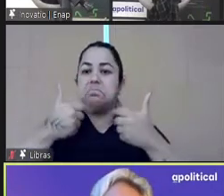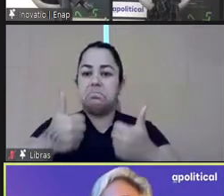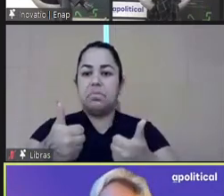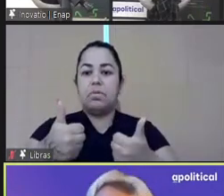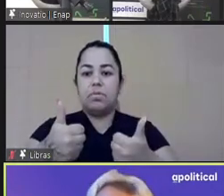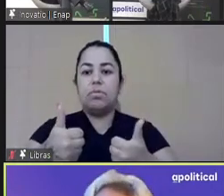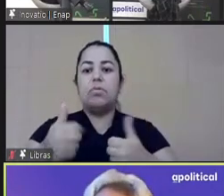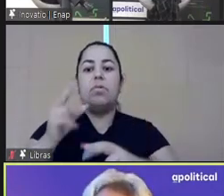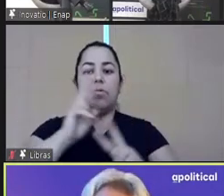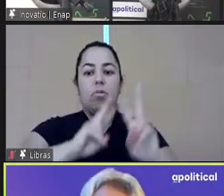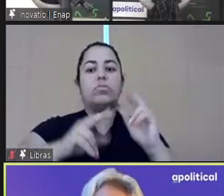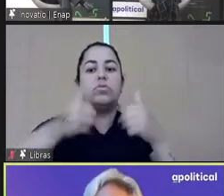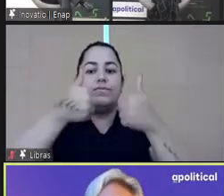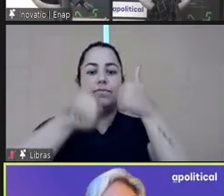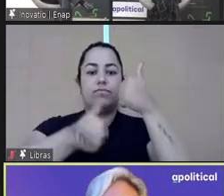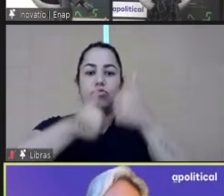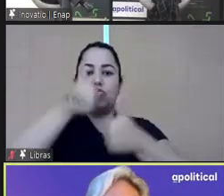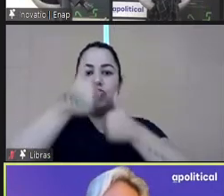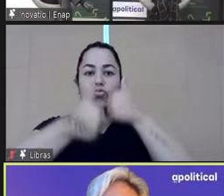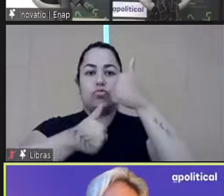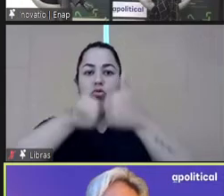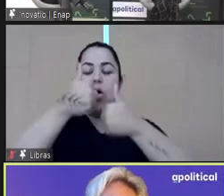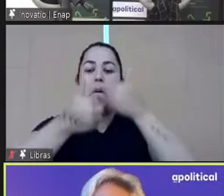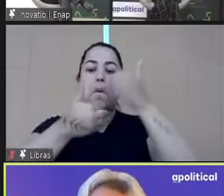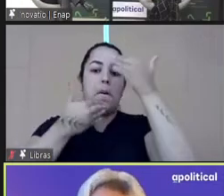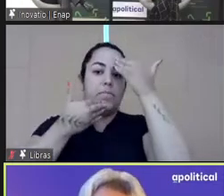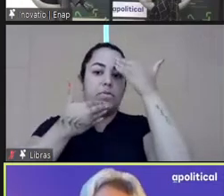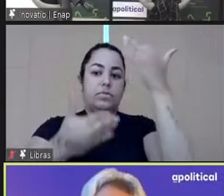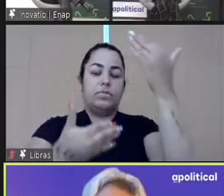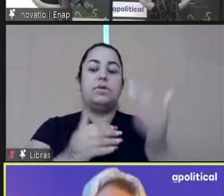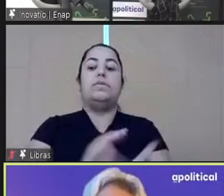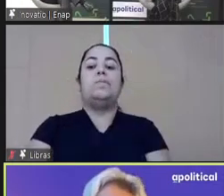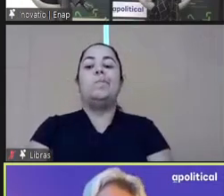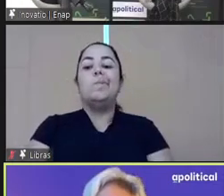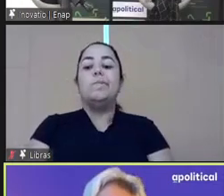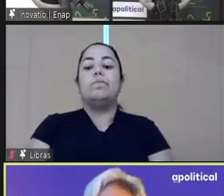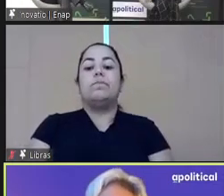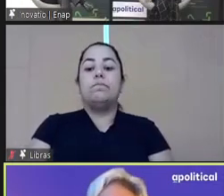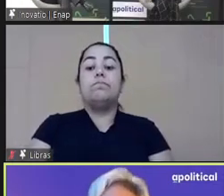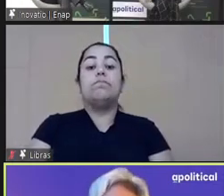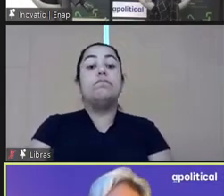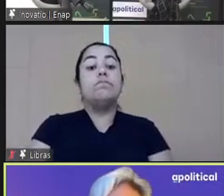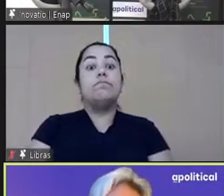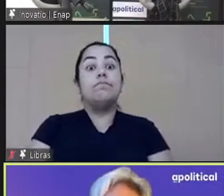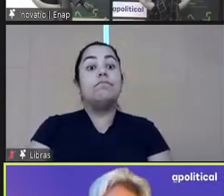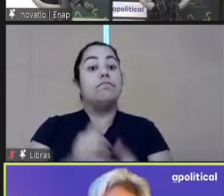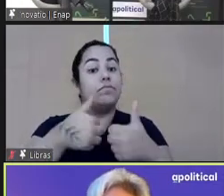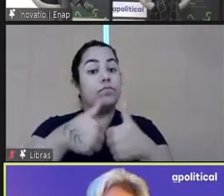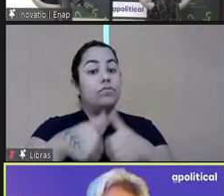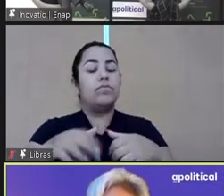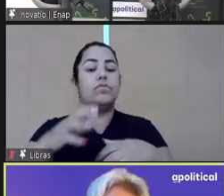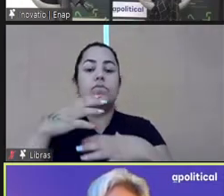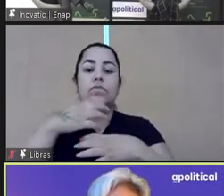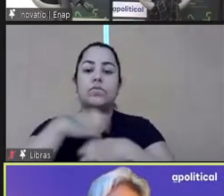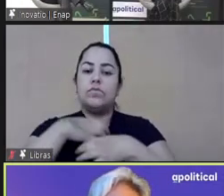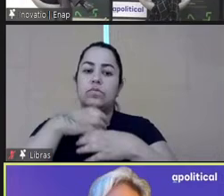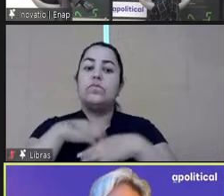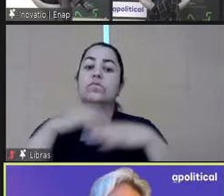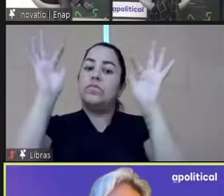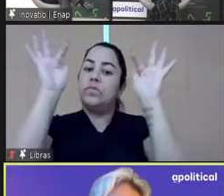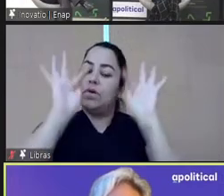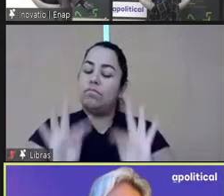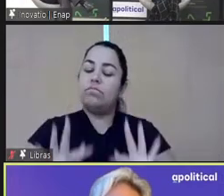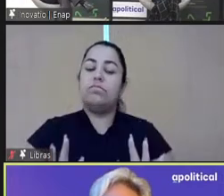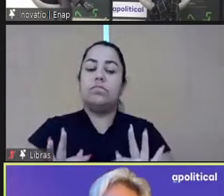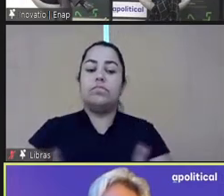Thank you so much. We are so thrilled to partner with ENAPI for this exciting event and a big thank